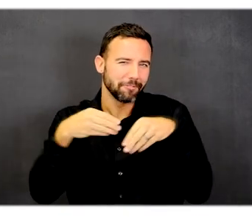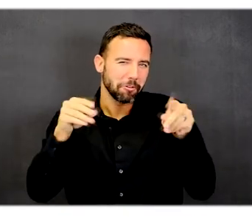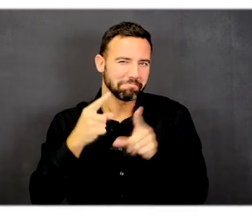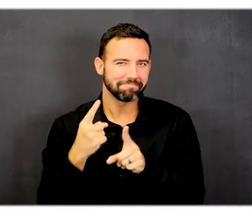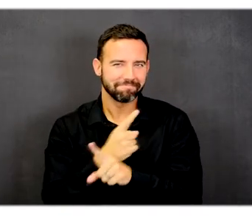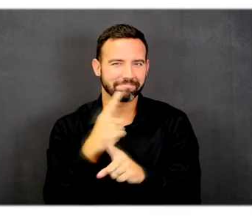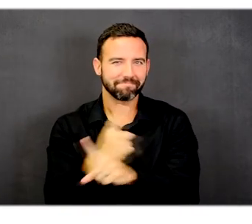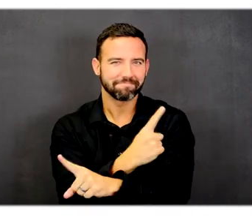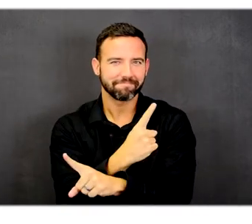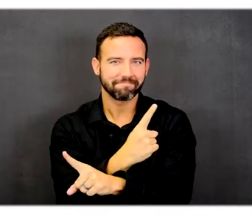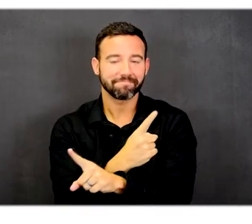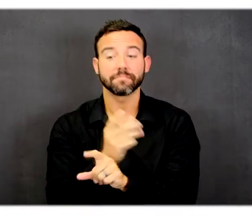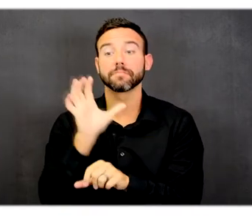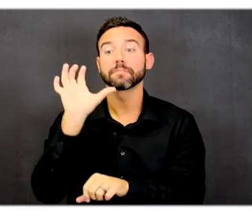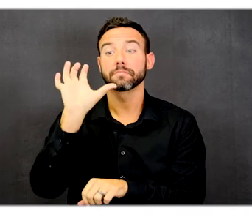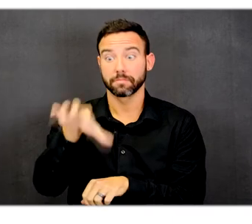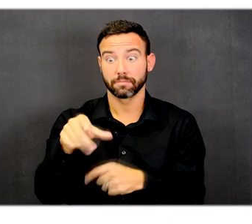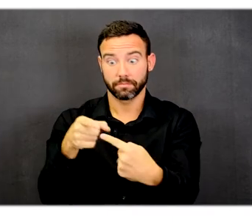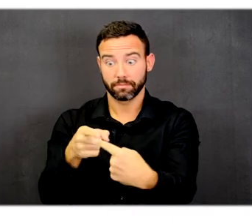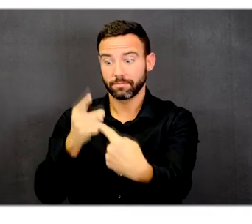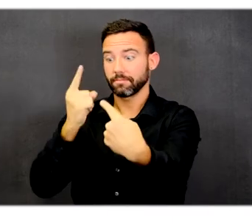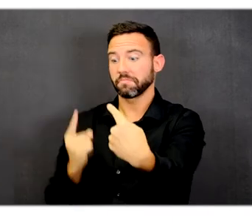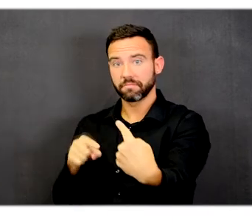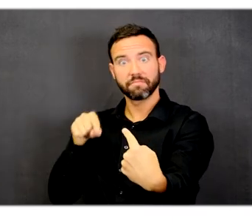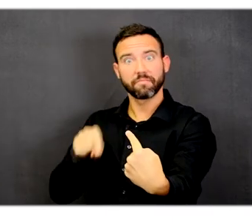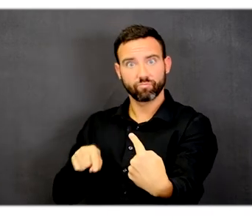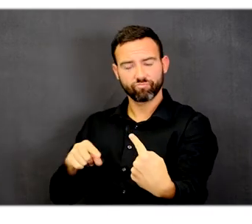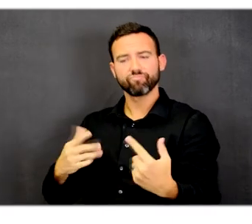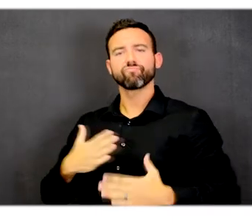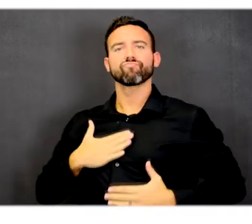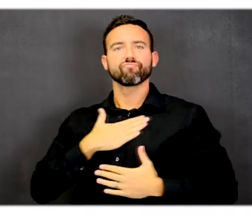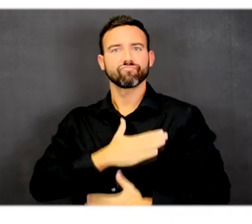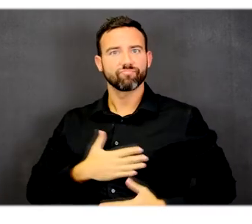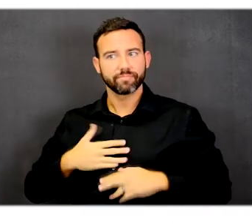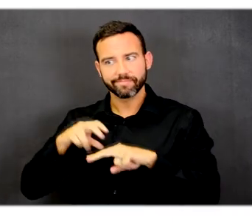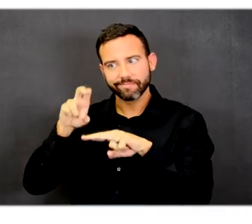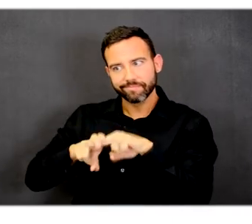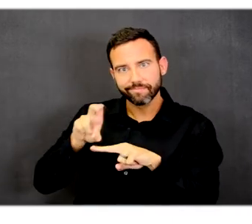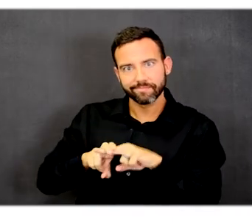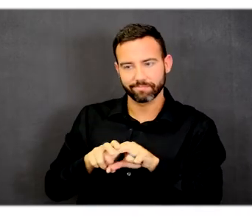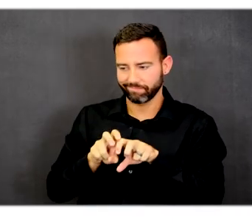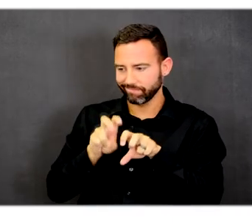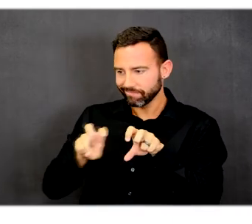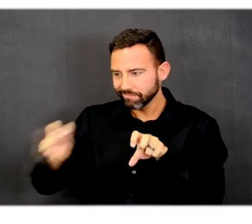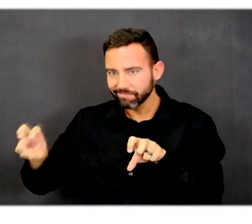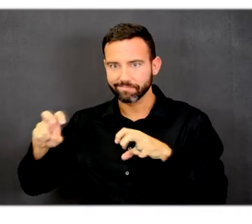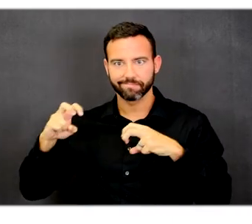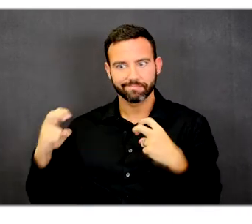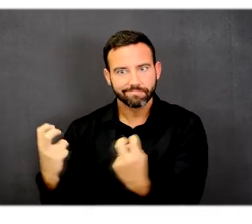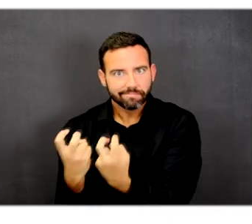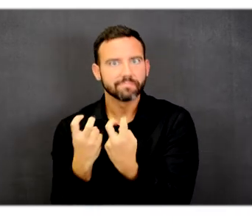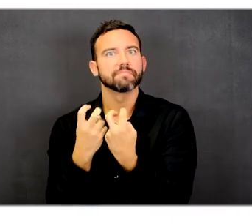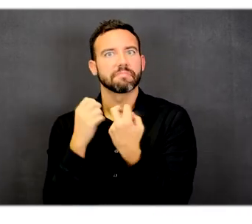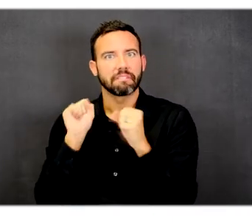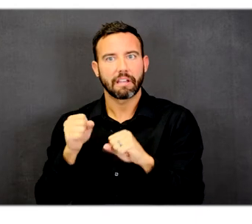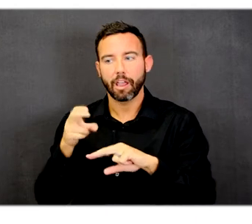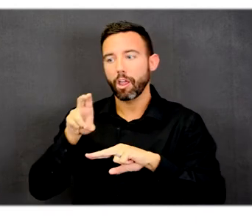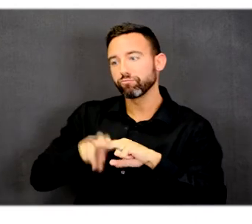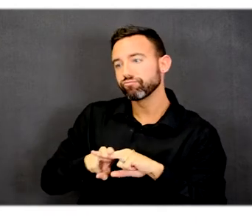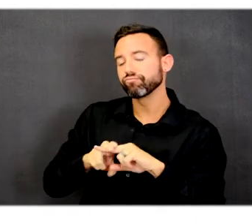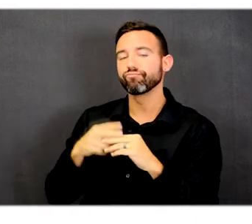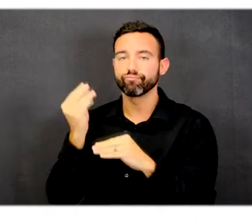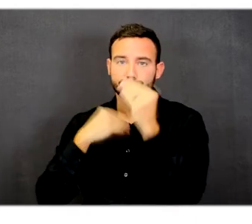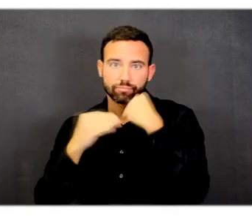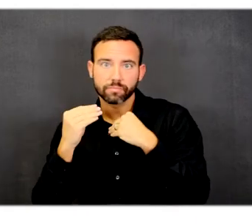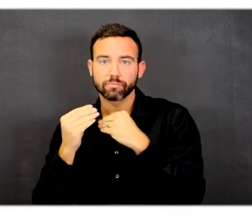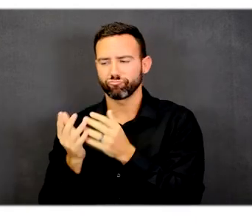Directly across from the coffee shop is a lounge area where you can sit, work, and collaborate with various people. It